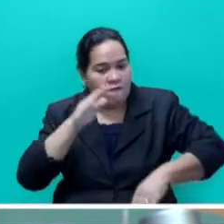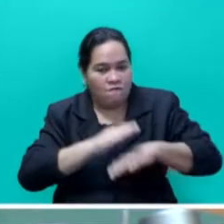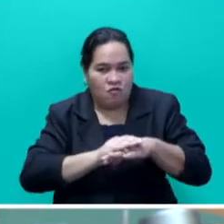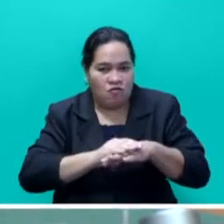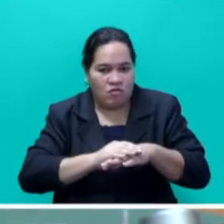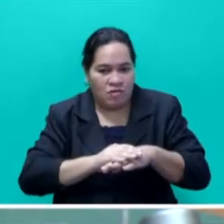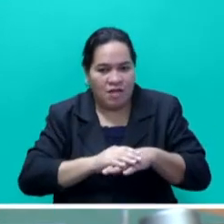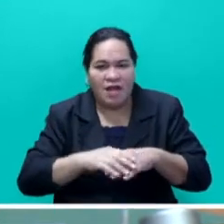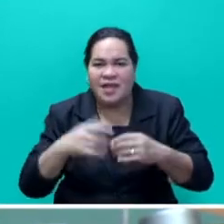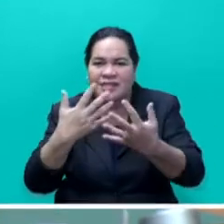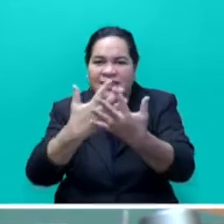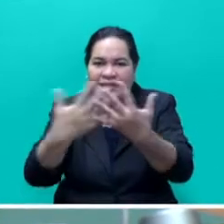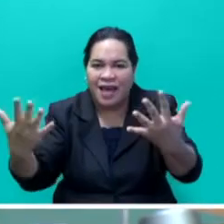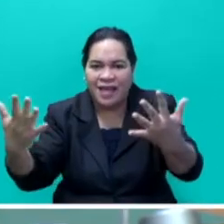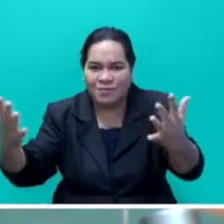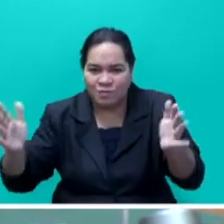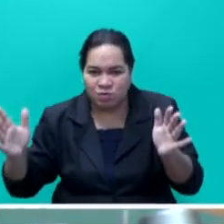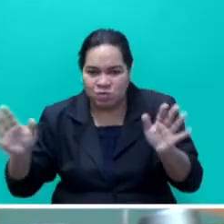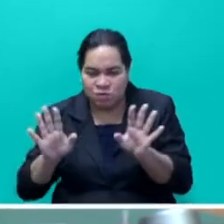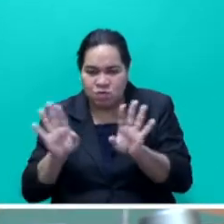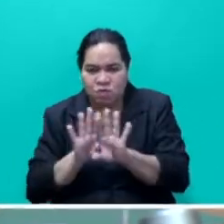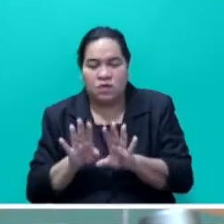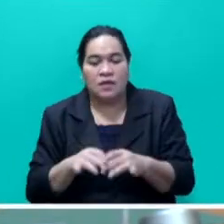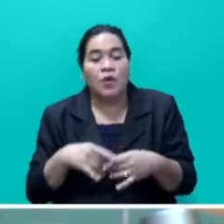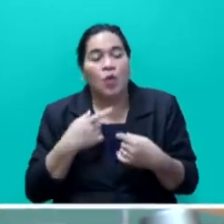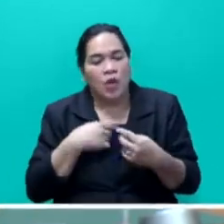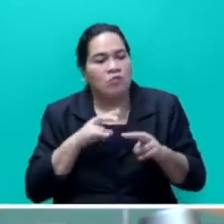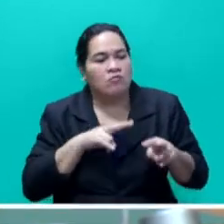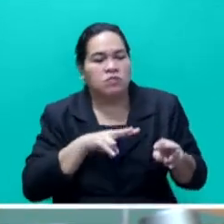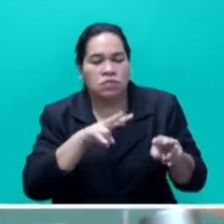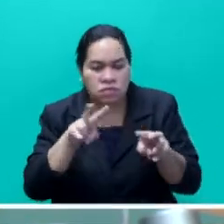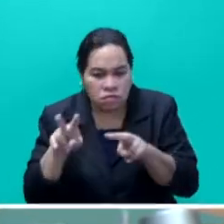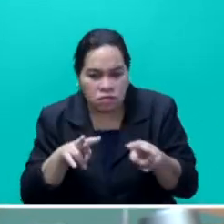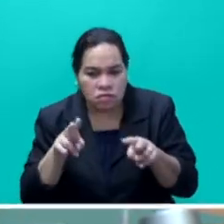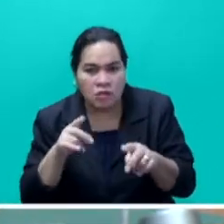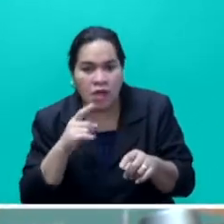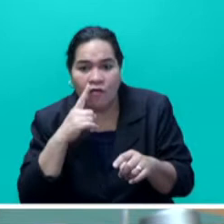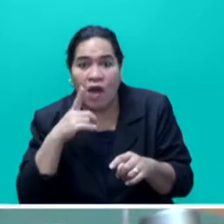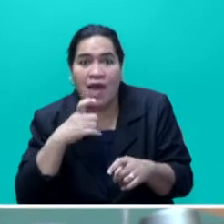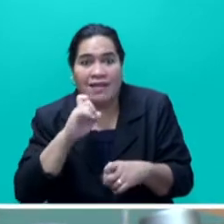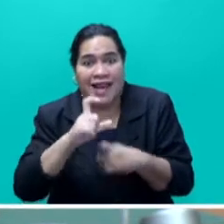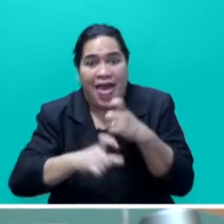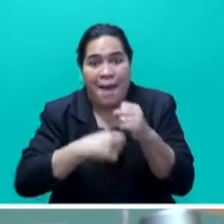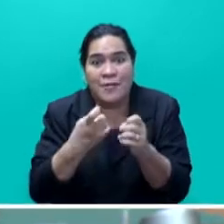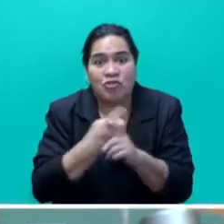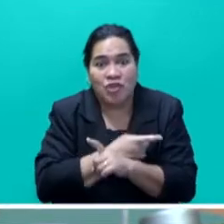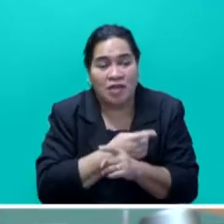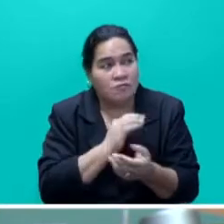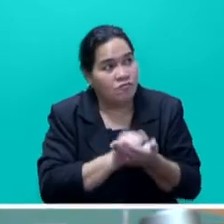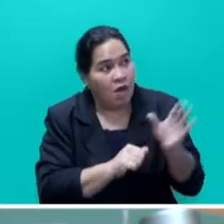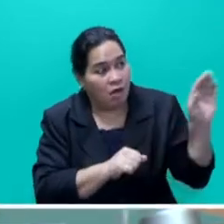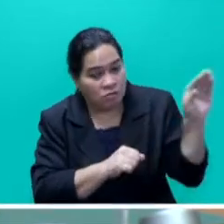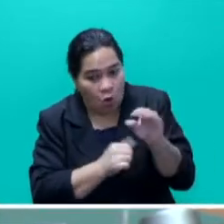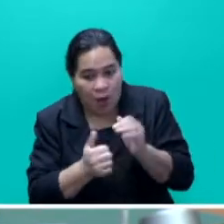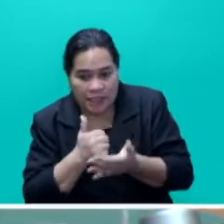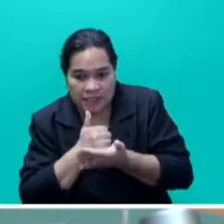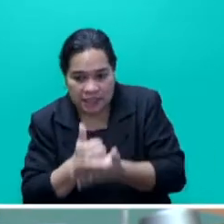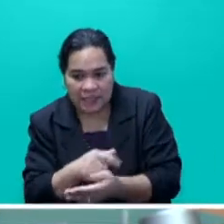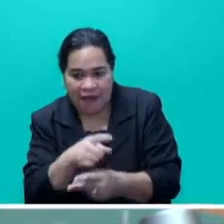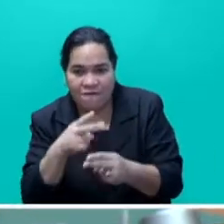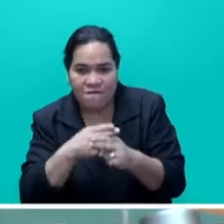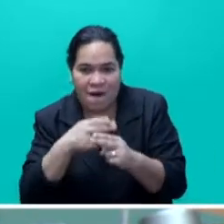material. Mr are also writing proposals to seek external grants under climate change funding to assist farmers in protecting their